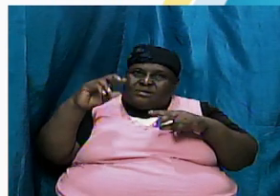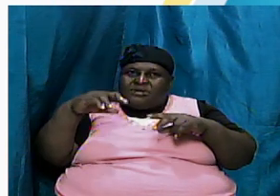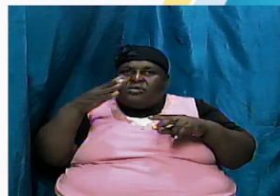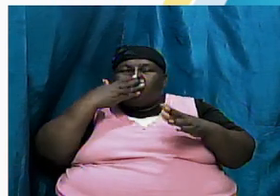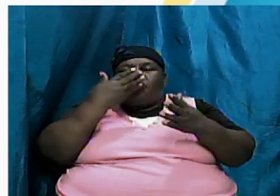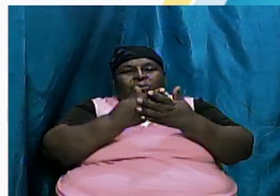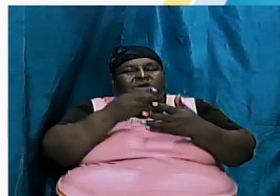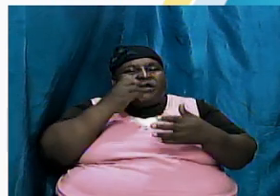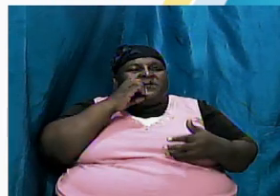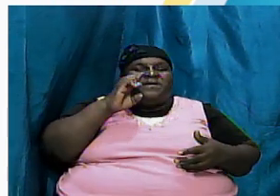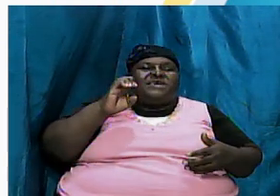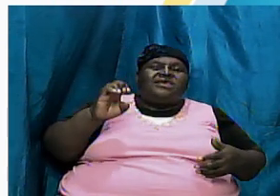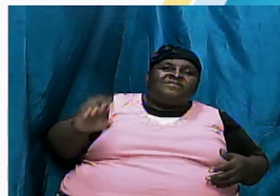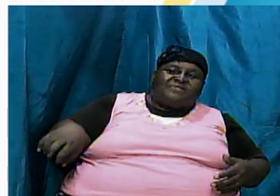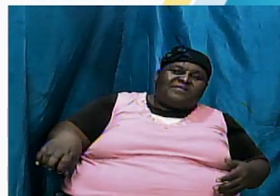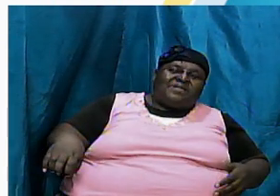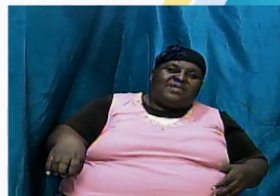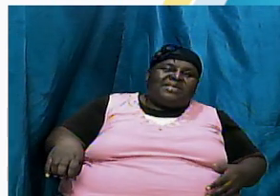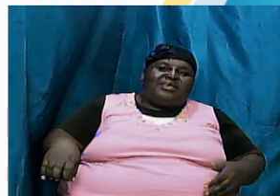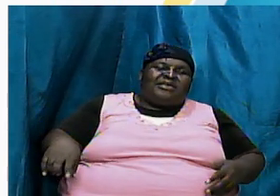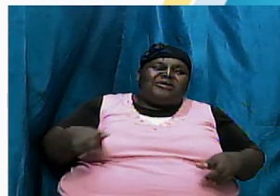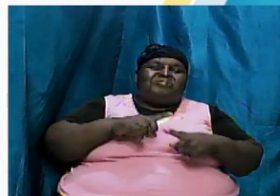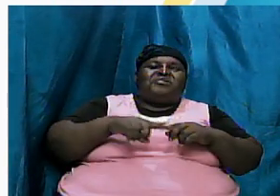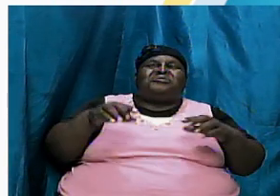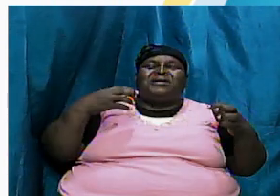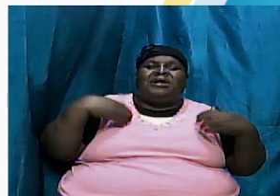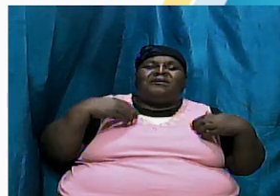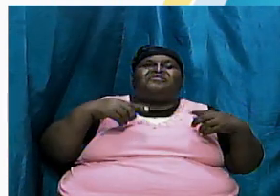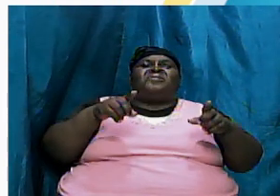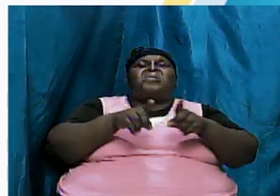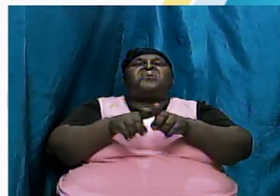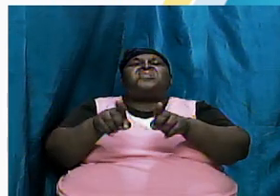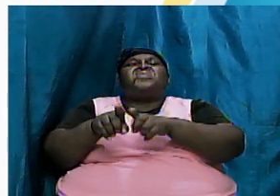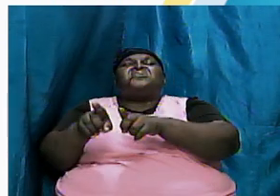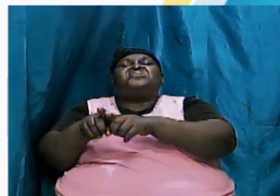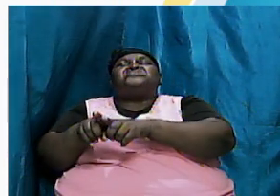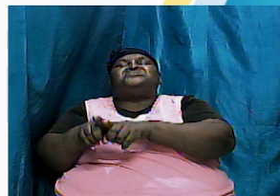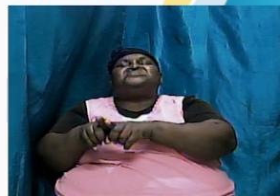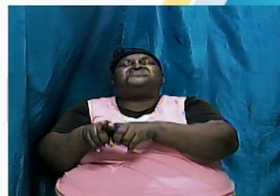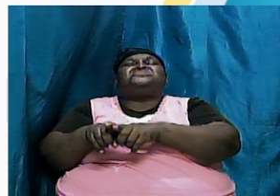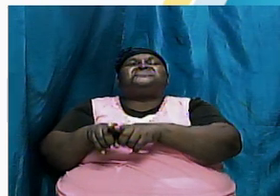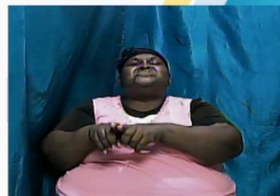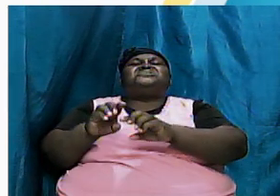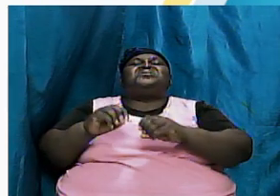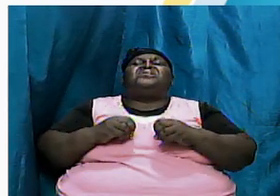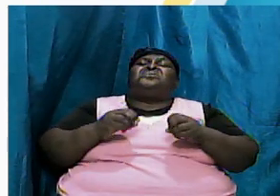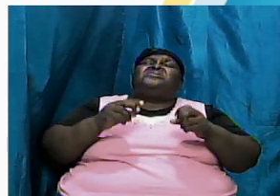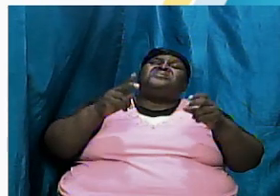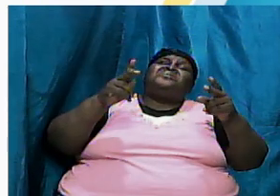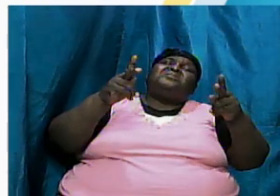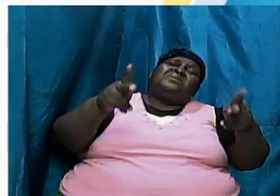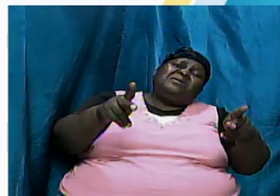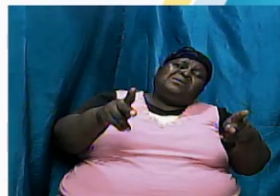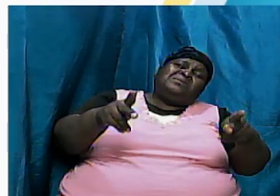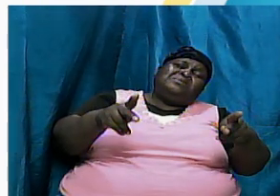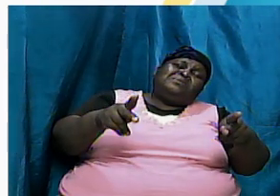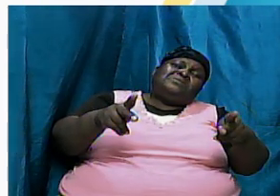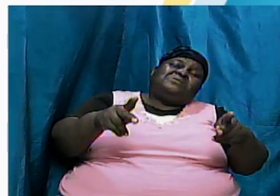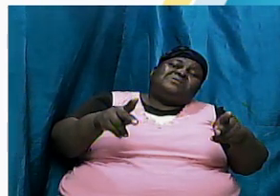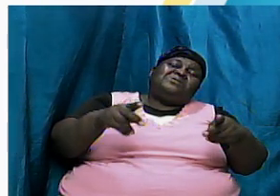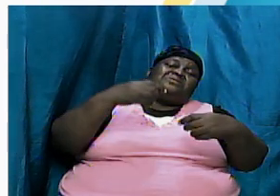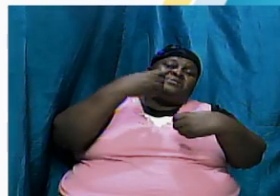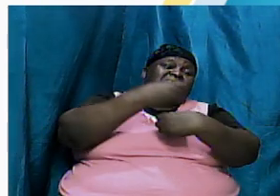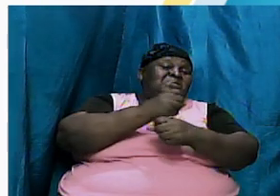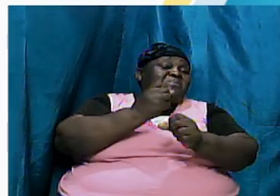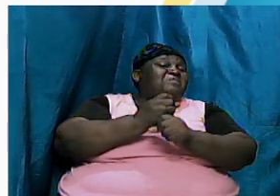evil but we also have been given the opportunity to